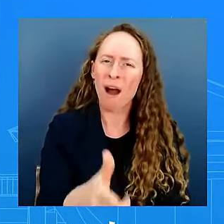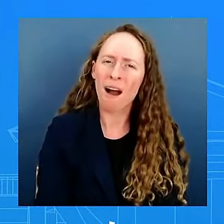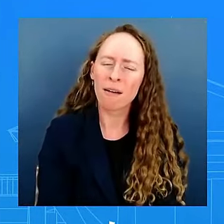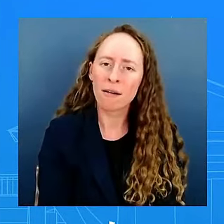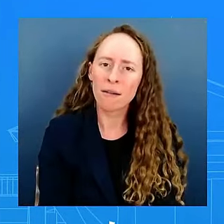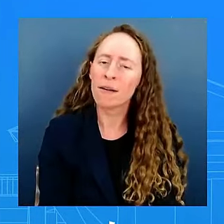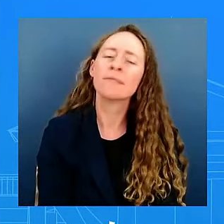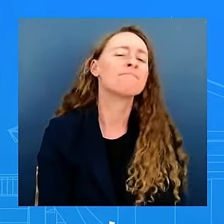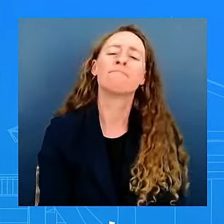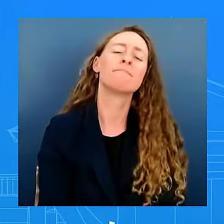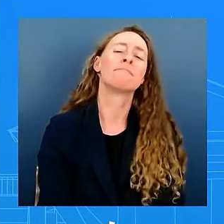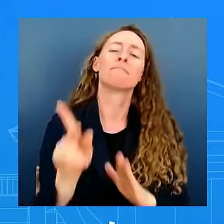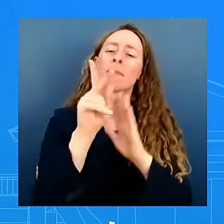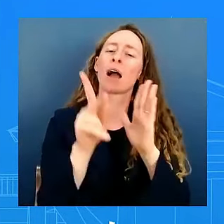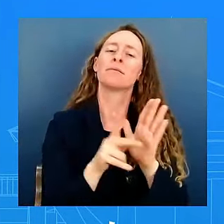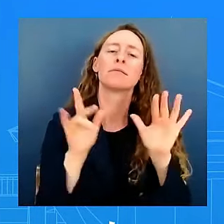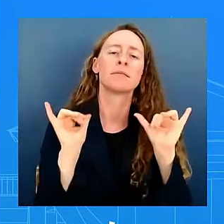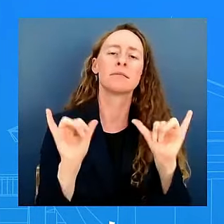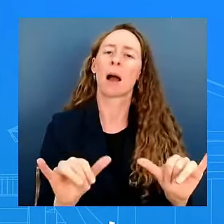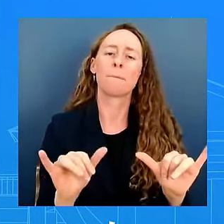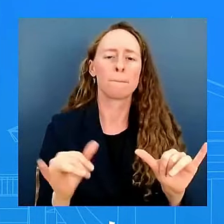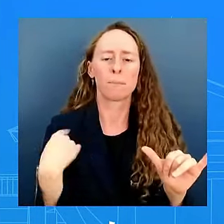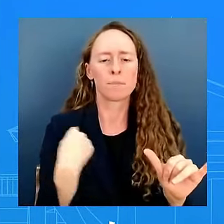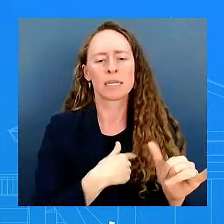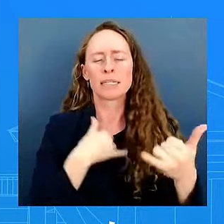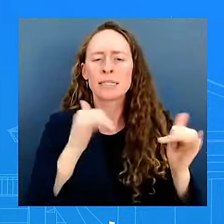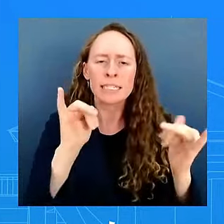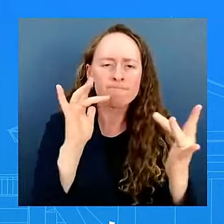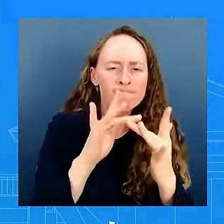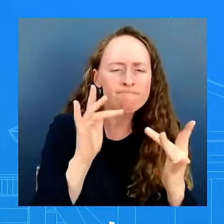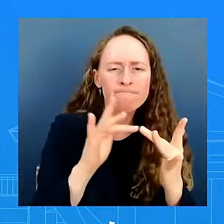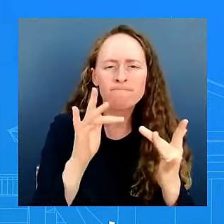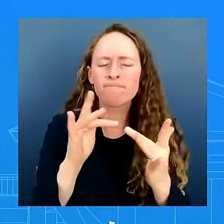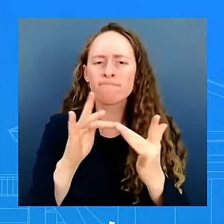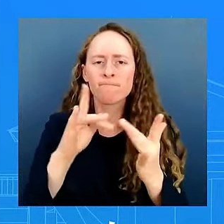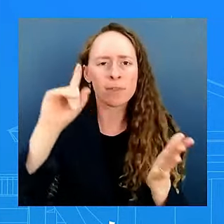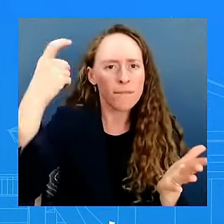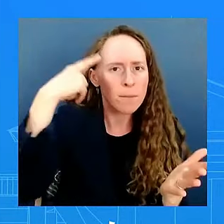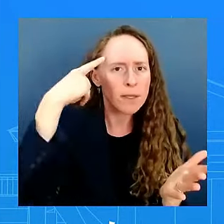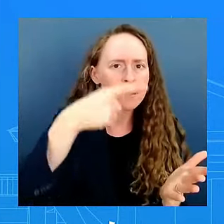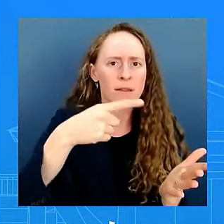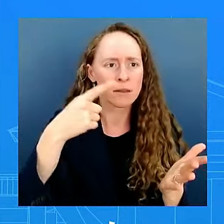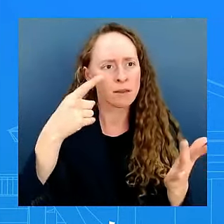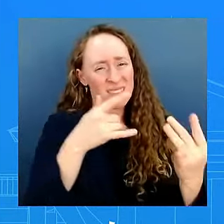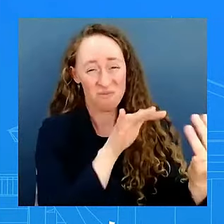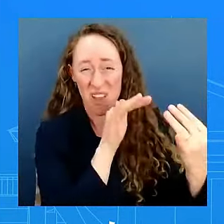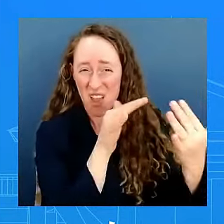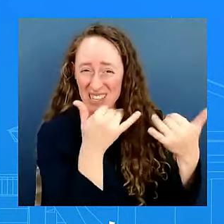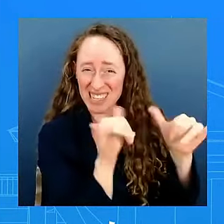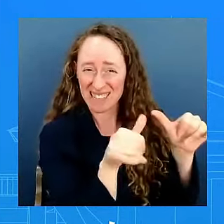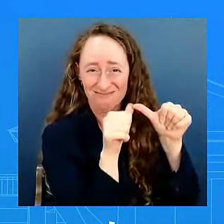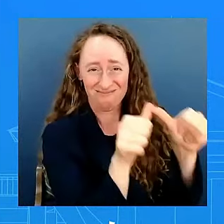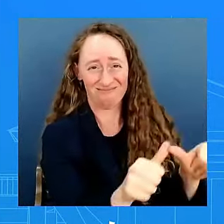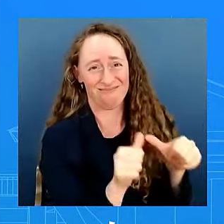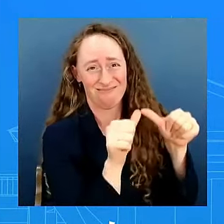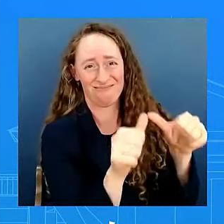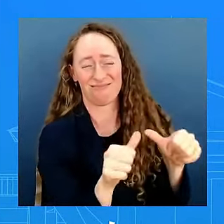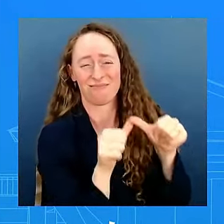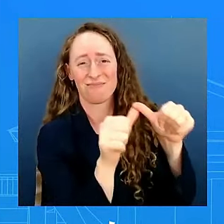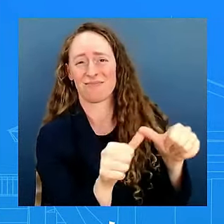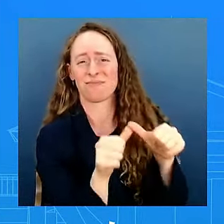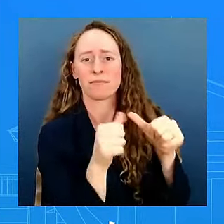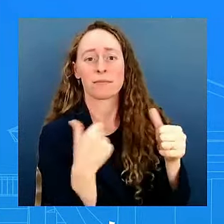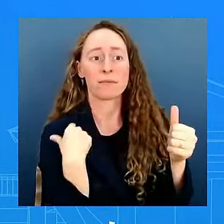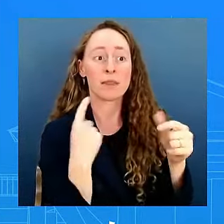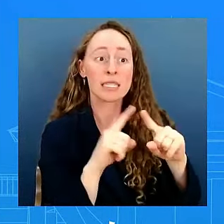people as they continue to fight this fight against this aggression from russia no change in policy i just don't have anything to add